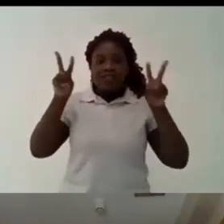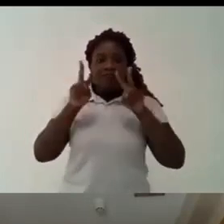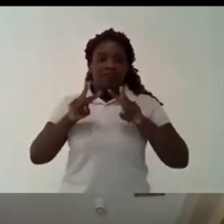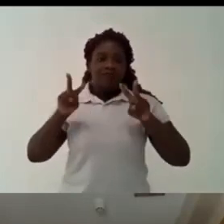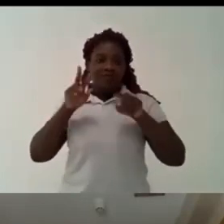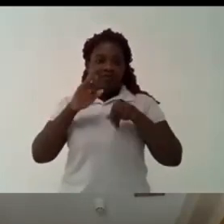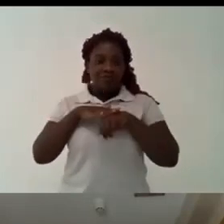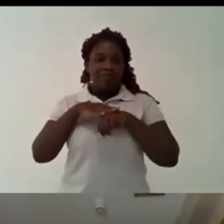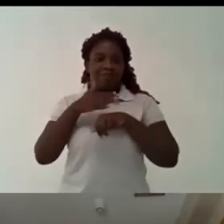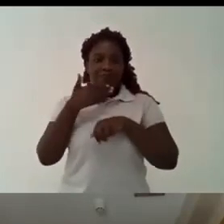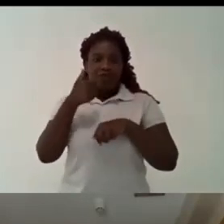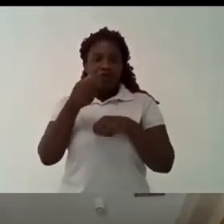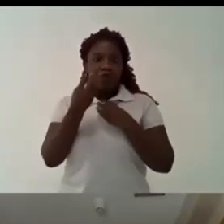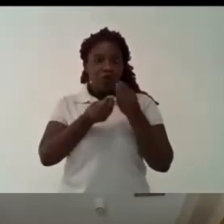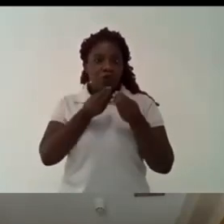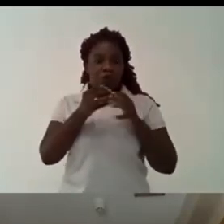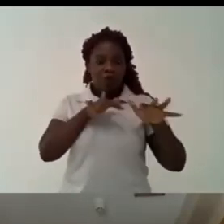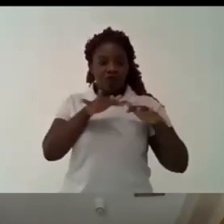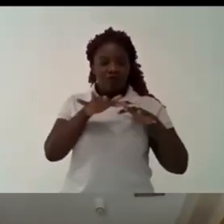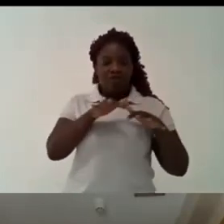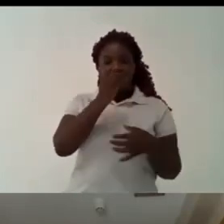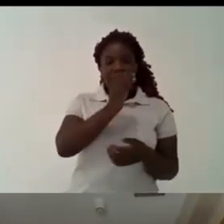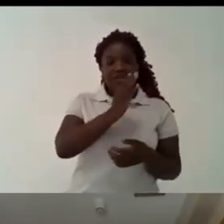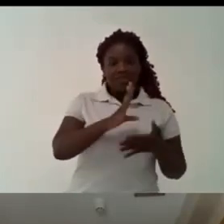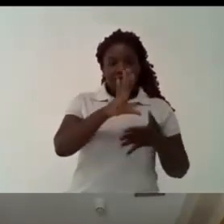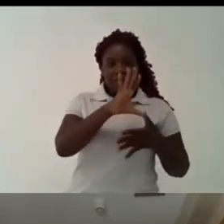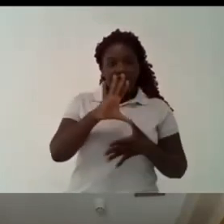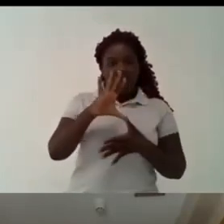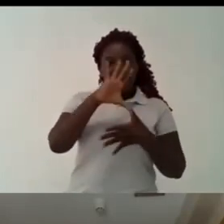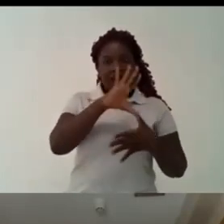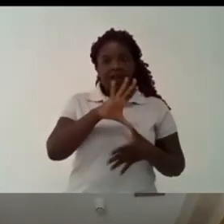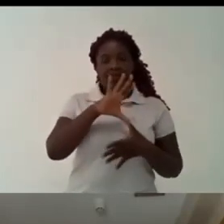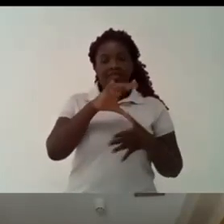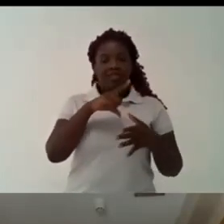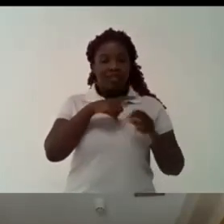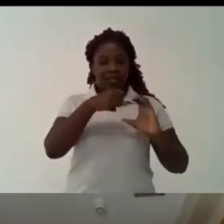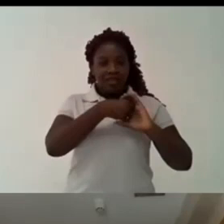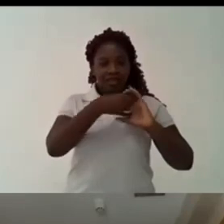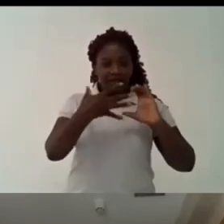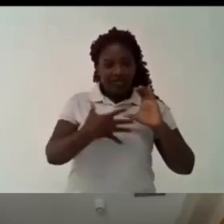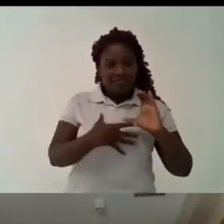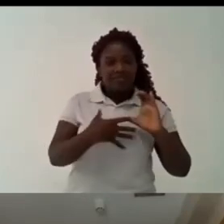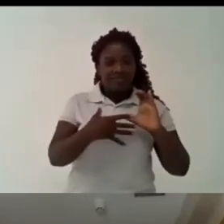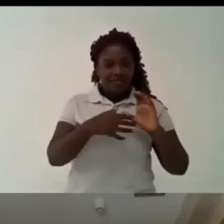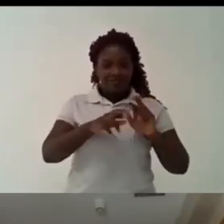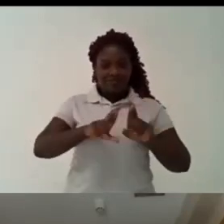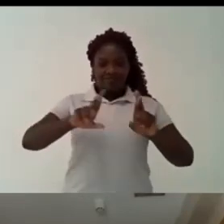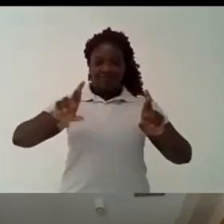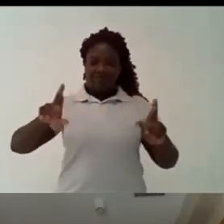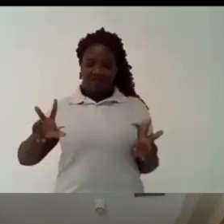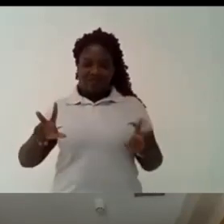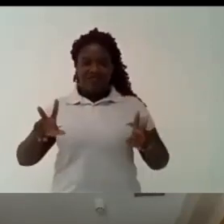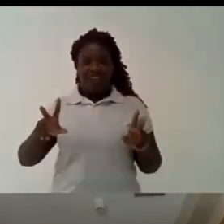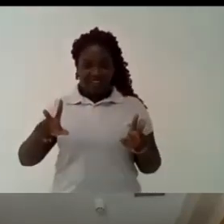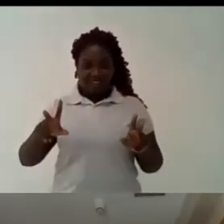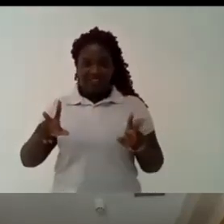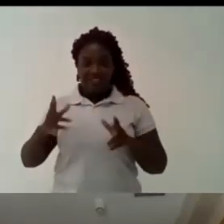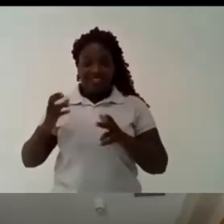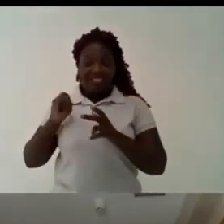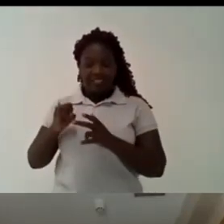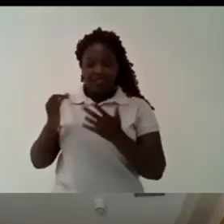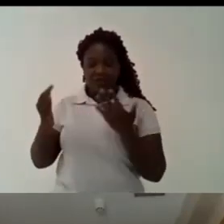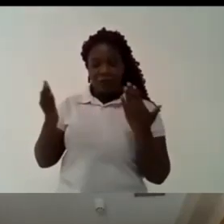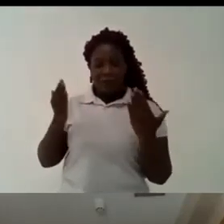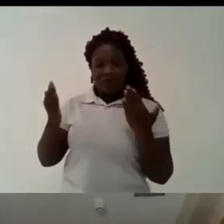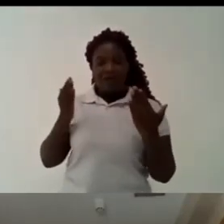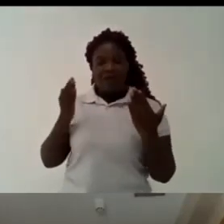distinction between the latin american student movements and the european ones professor thank you very much i